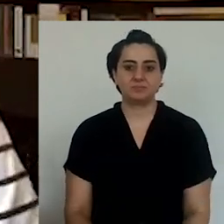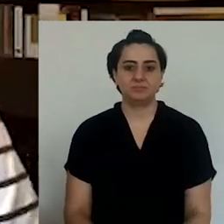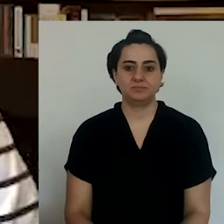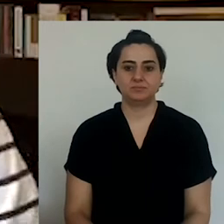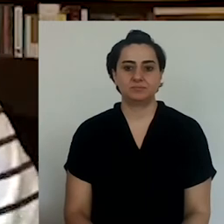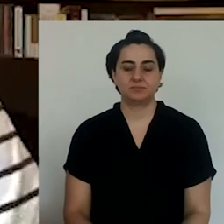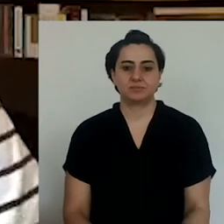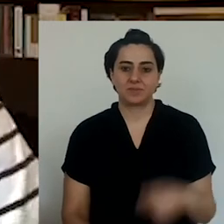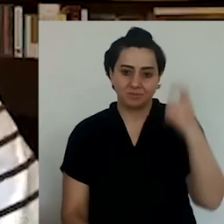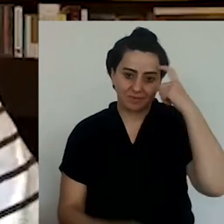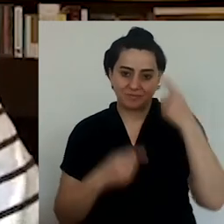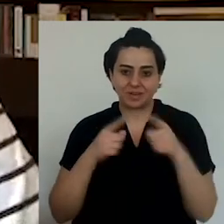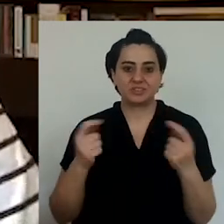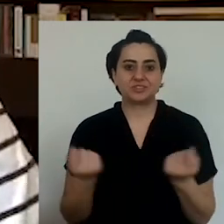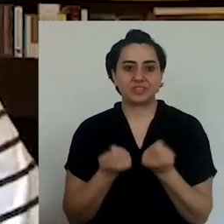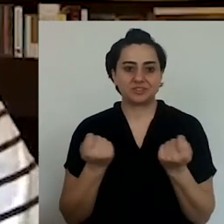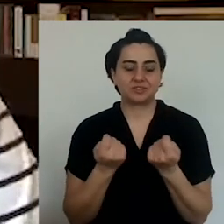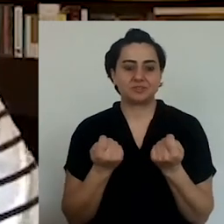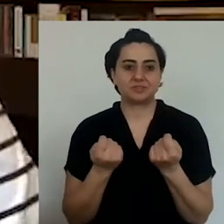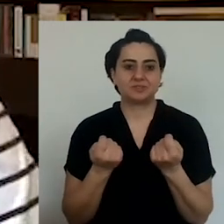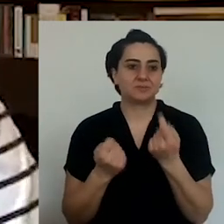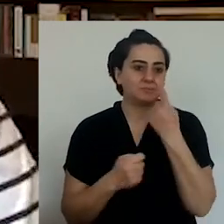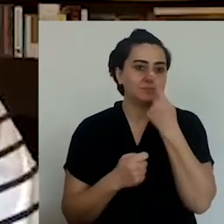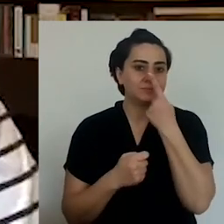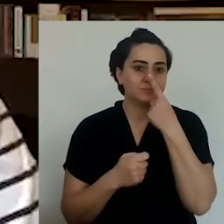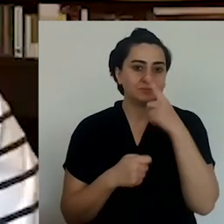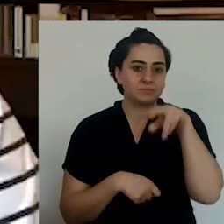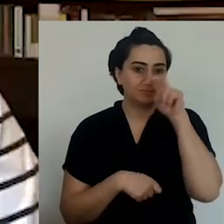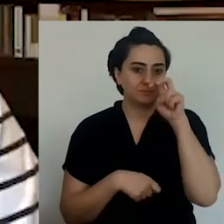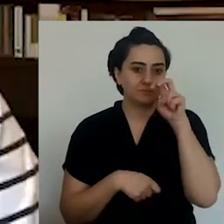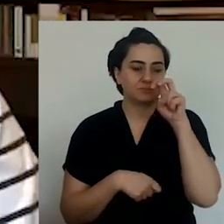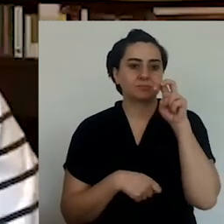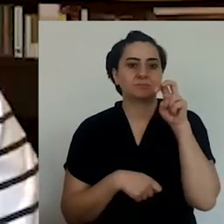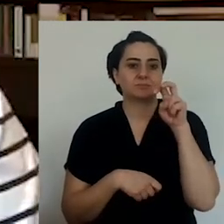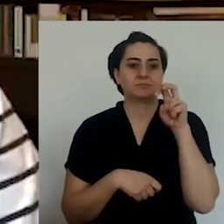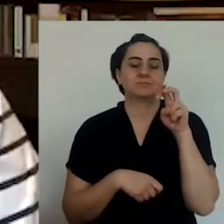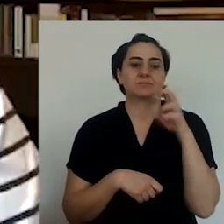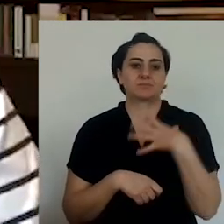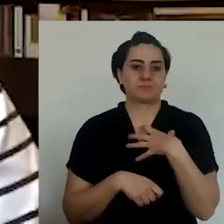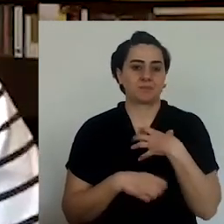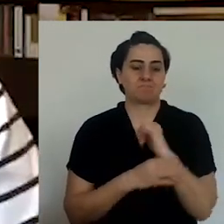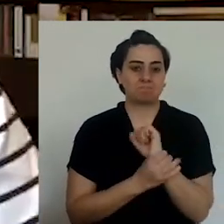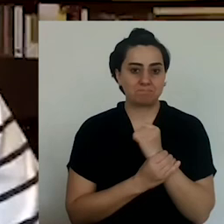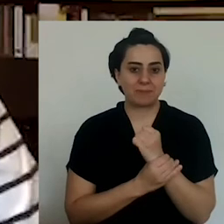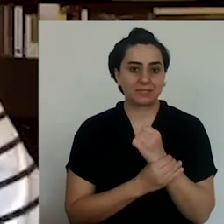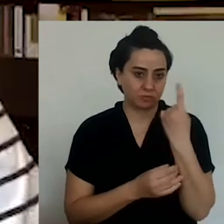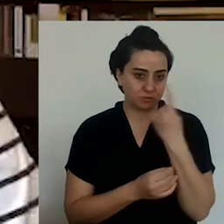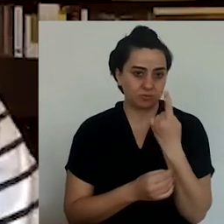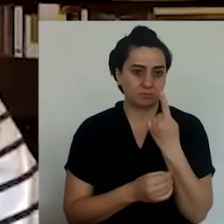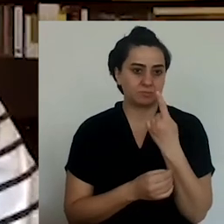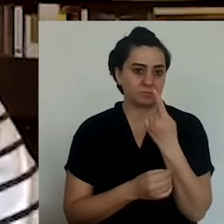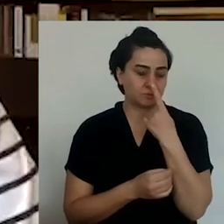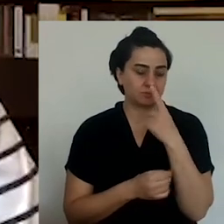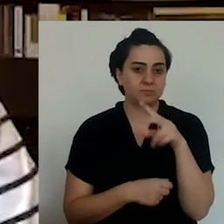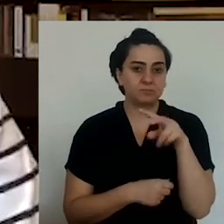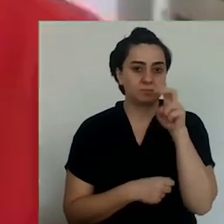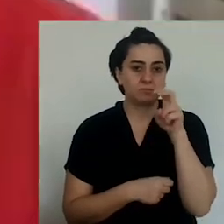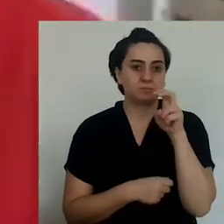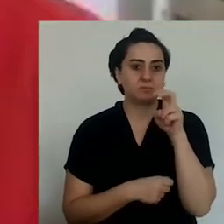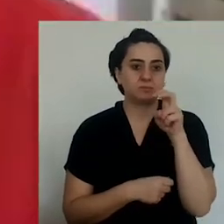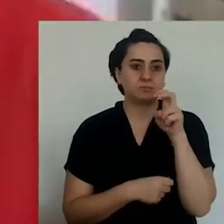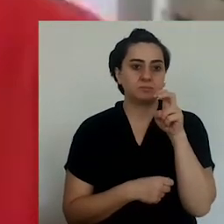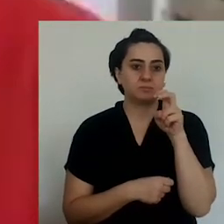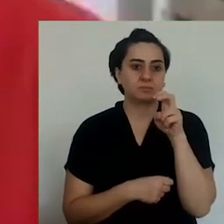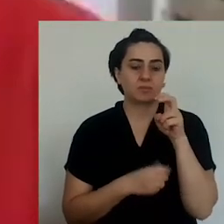remember other things. Makes your mind work in other ways. And I know that